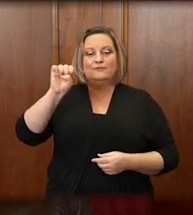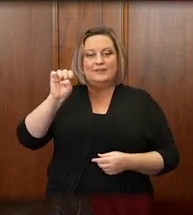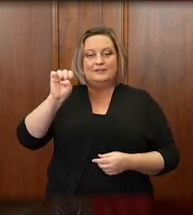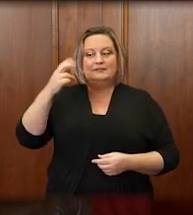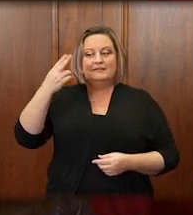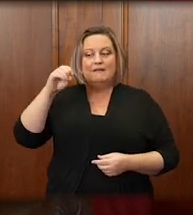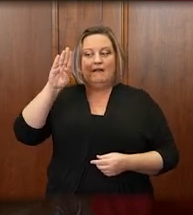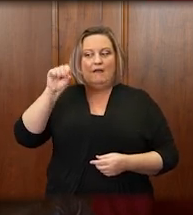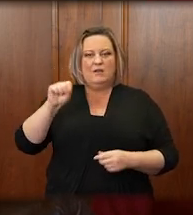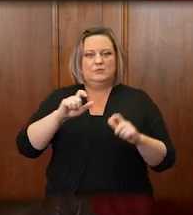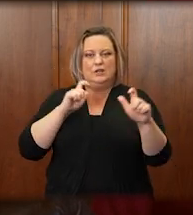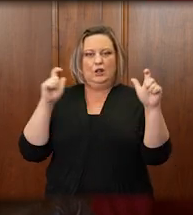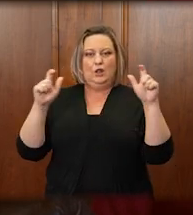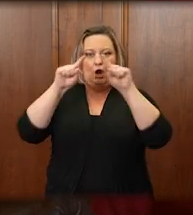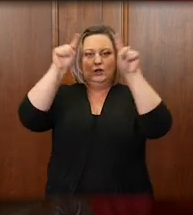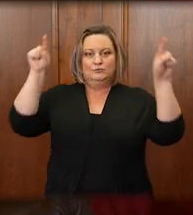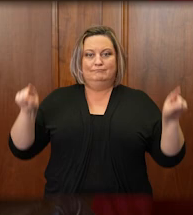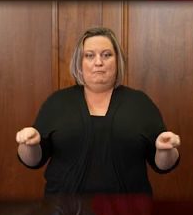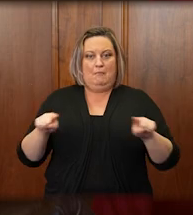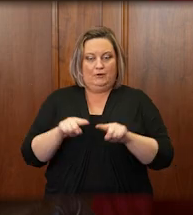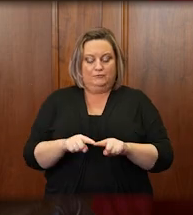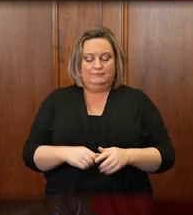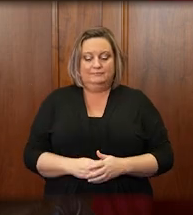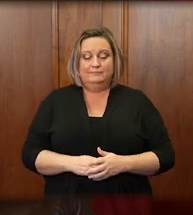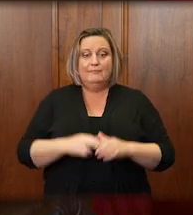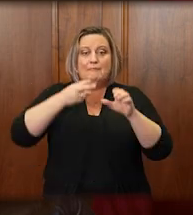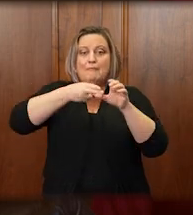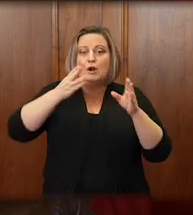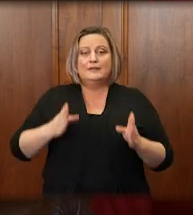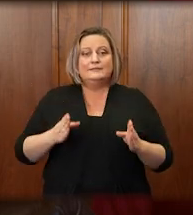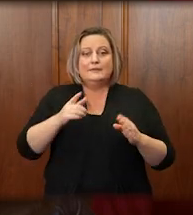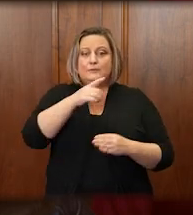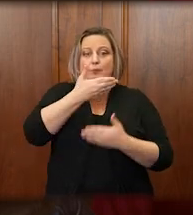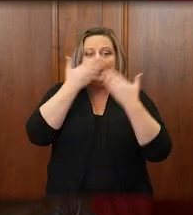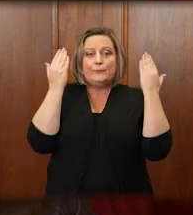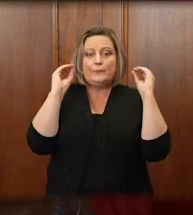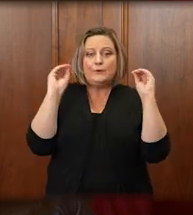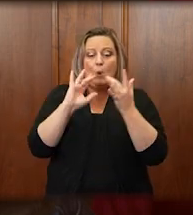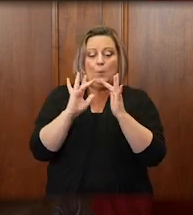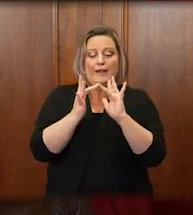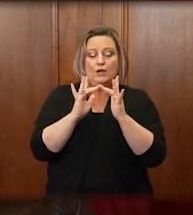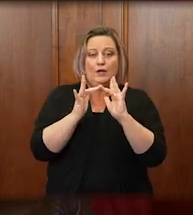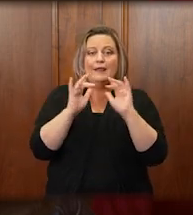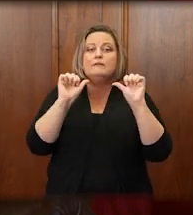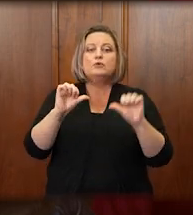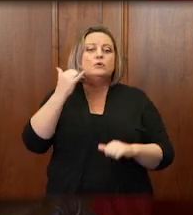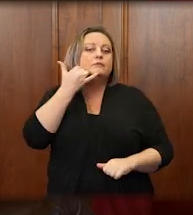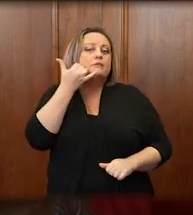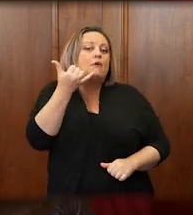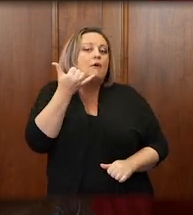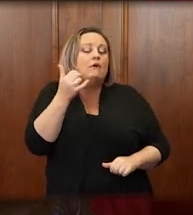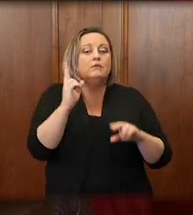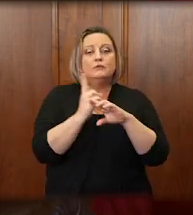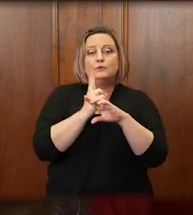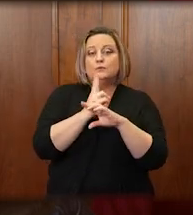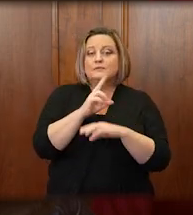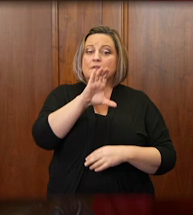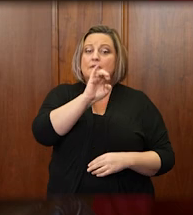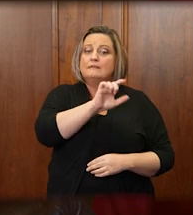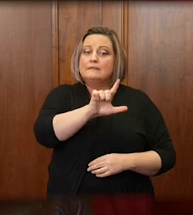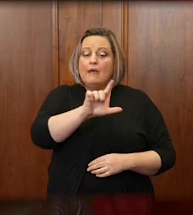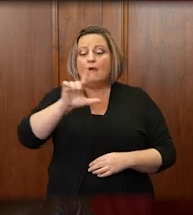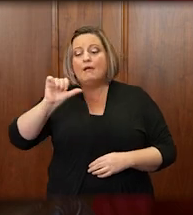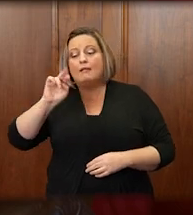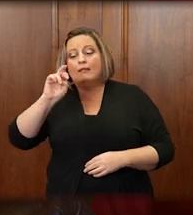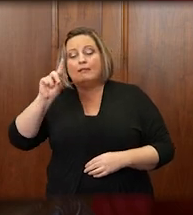monitors. Participants who did not have an internet connection could call in from a cellular phone or a landline so